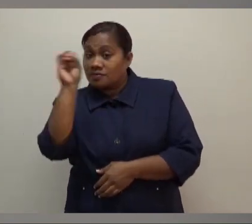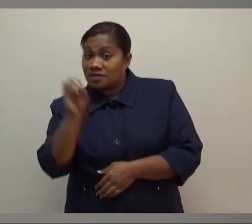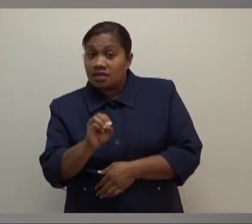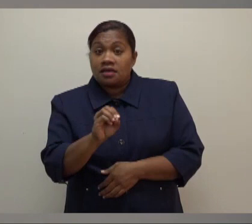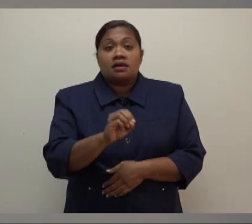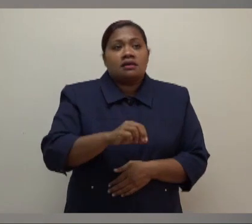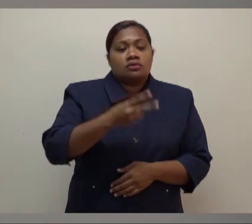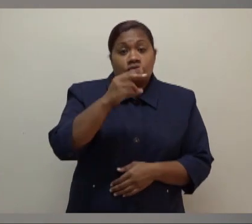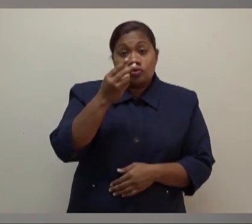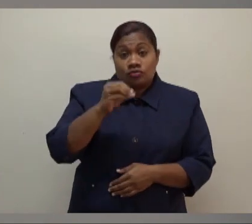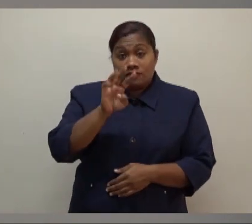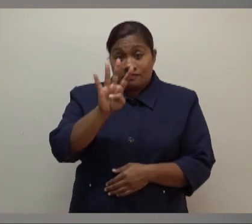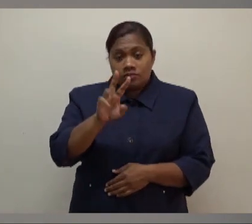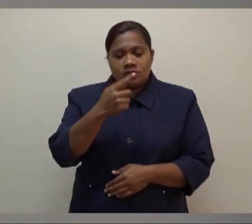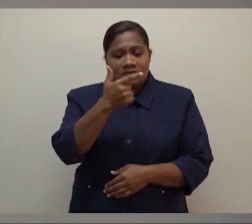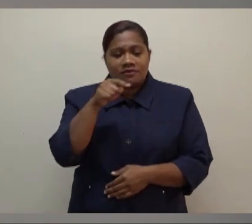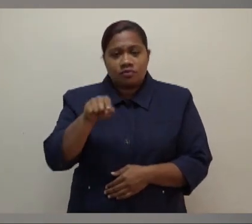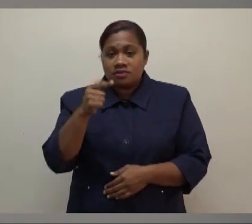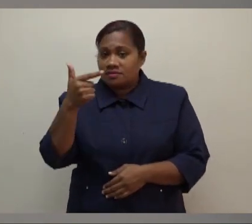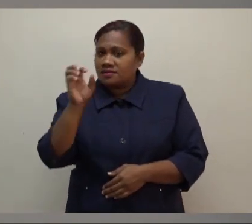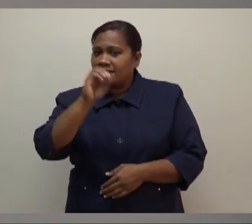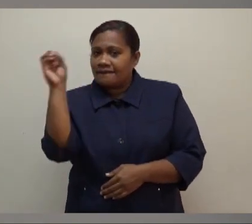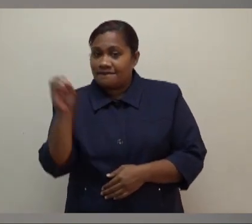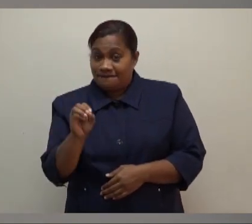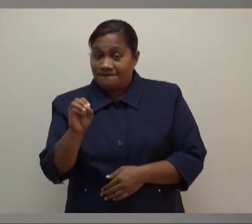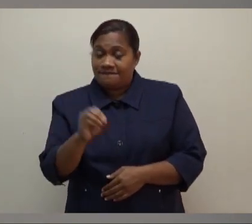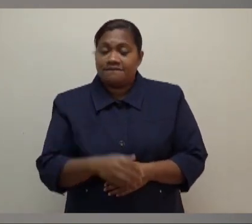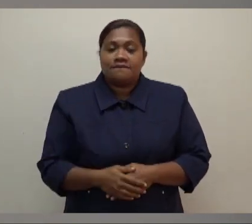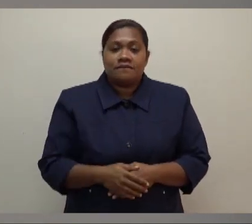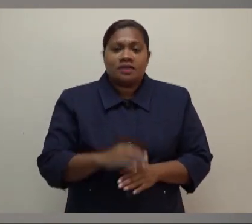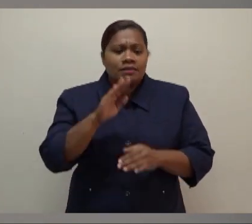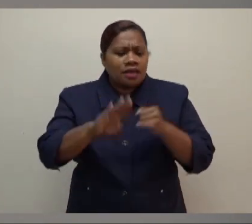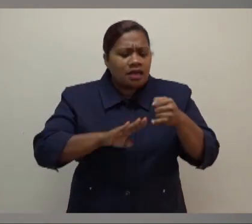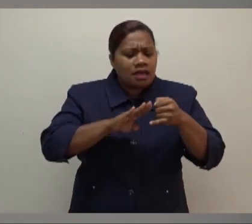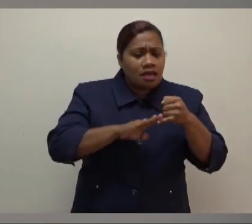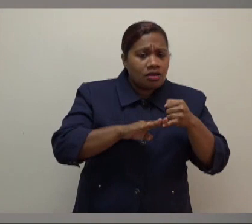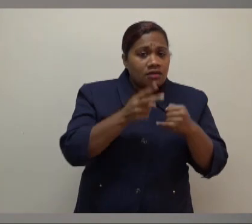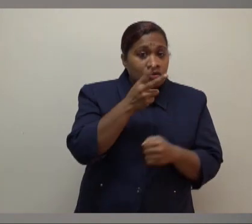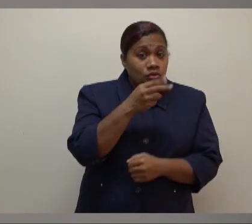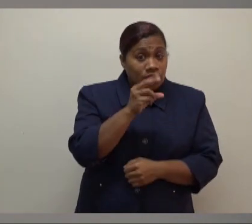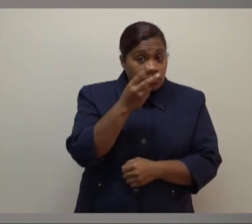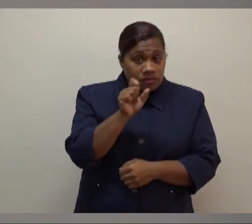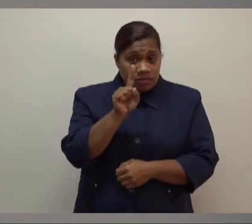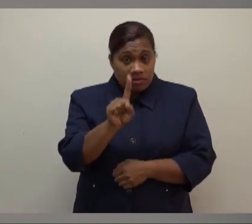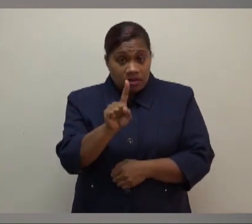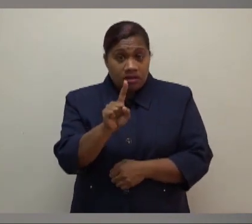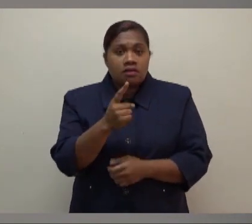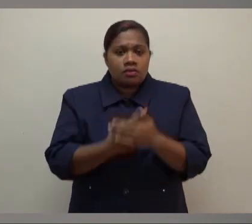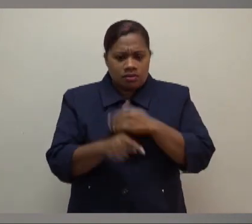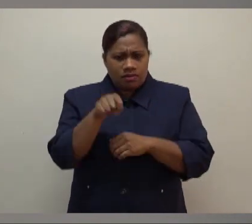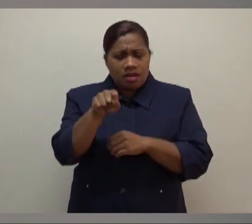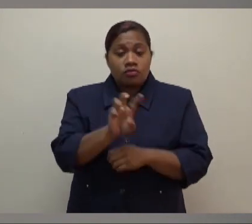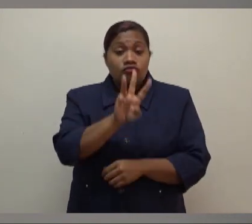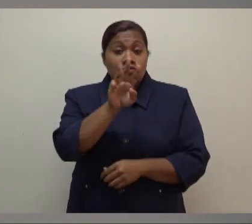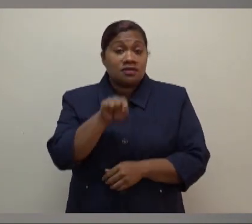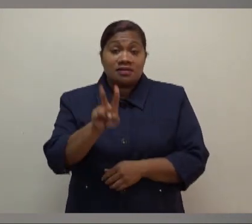7.7% growth. At the end of 2021, foreign reserves stood at $3.2 billion,